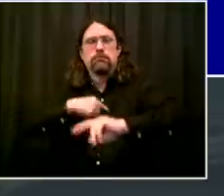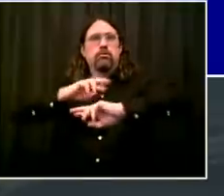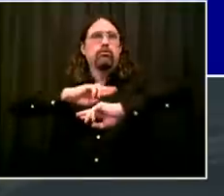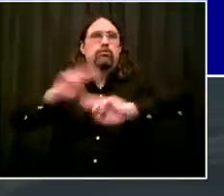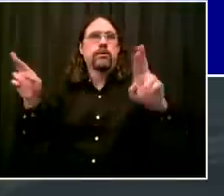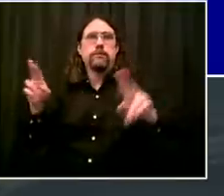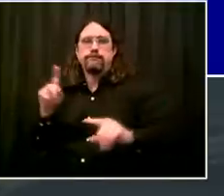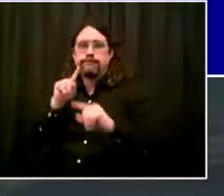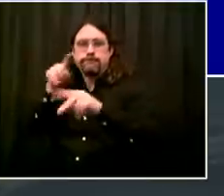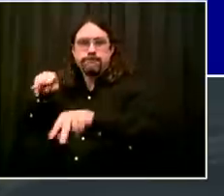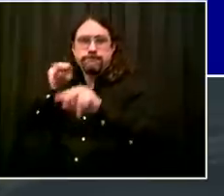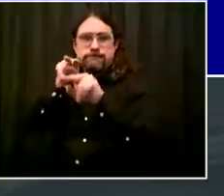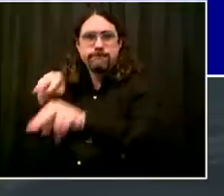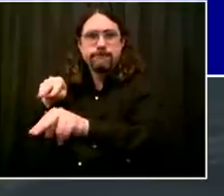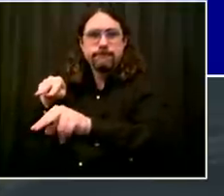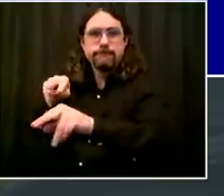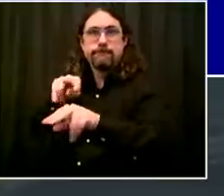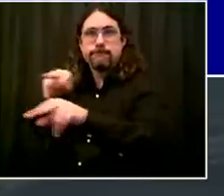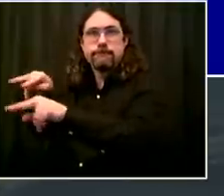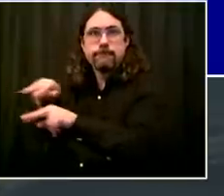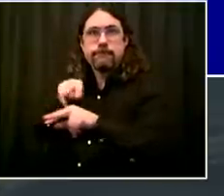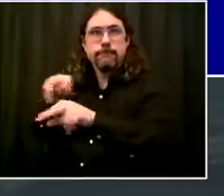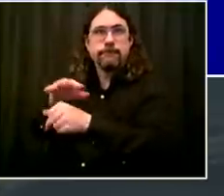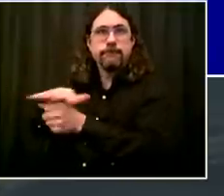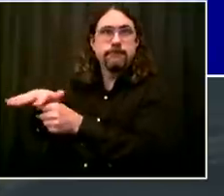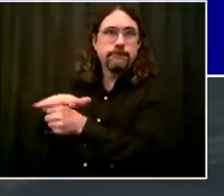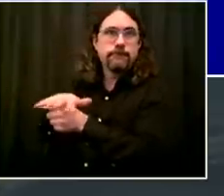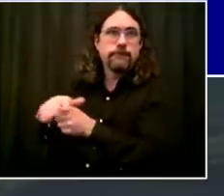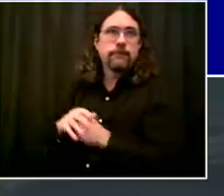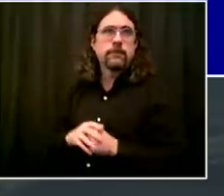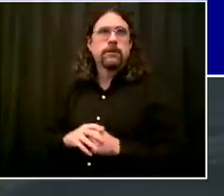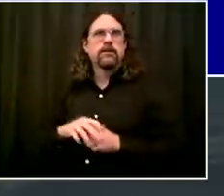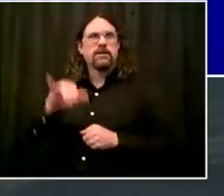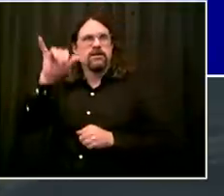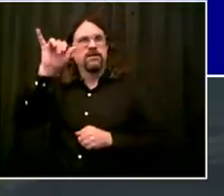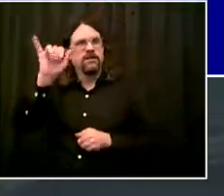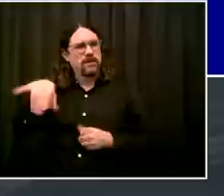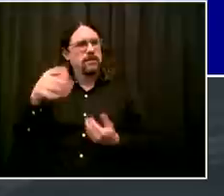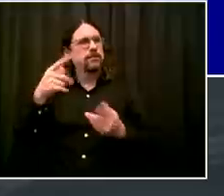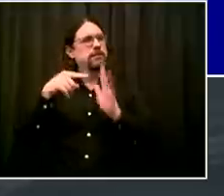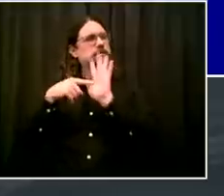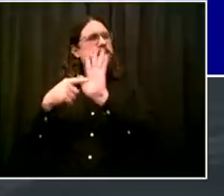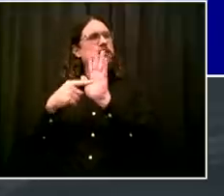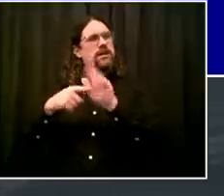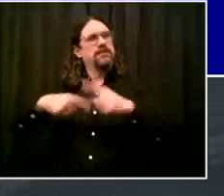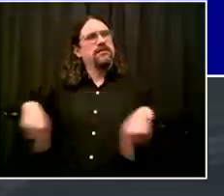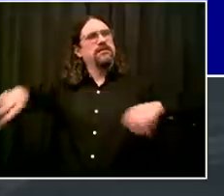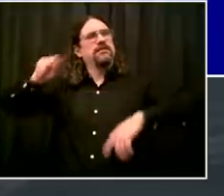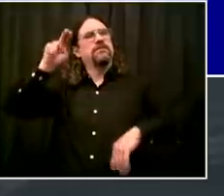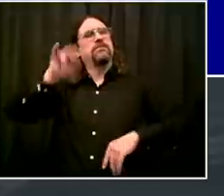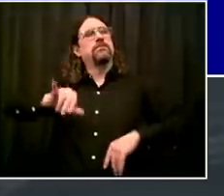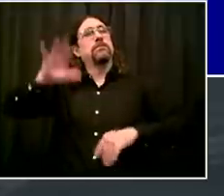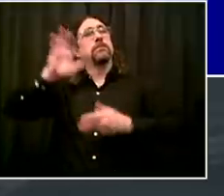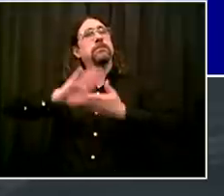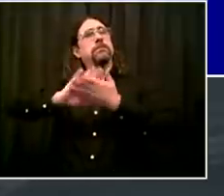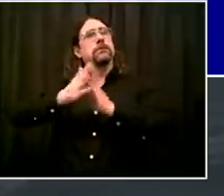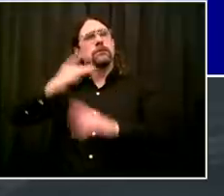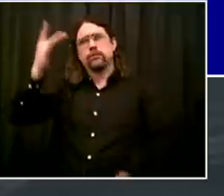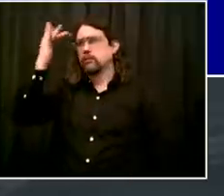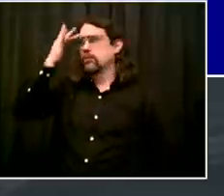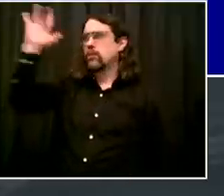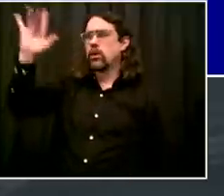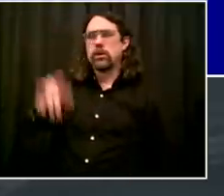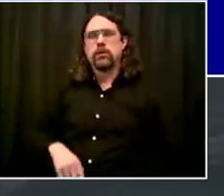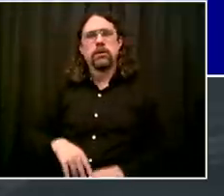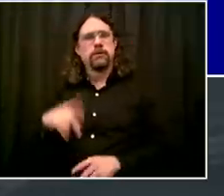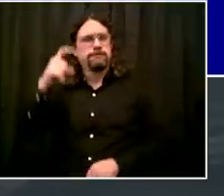policing and there was neighborhood policing, which was all about deepening the bond between police and community, getting a flow of information, working